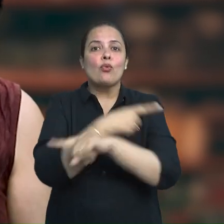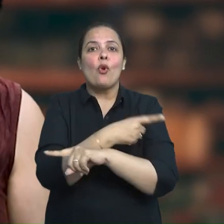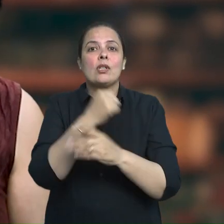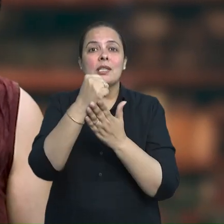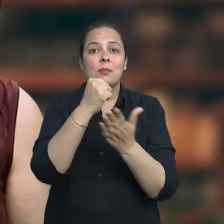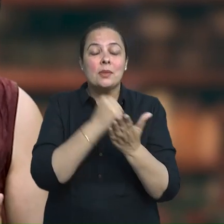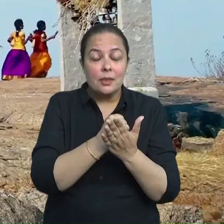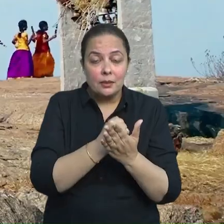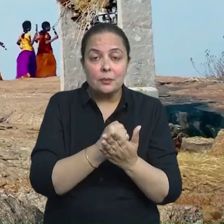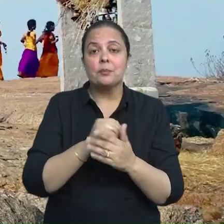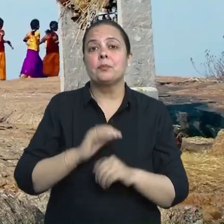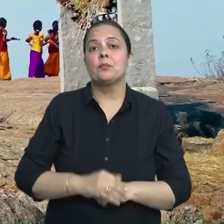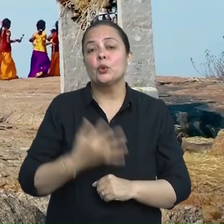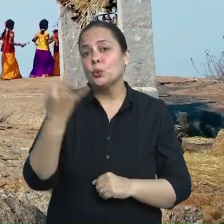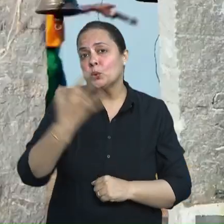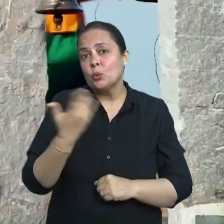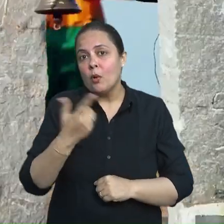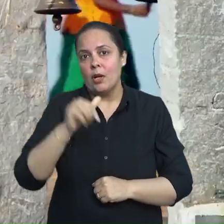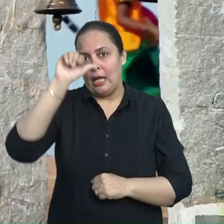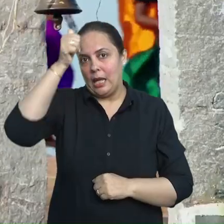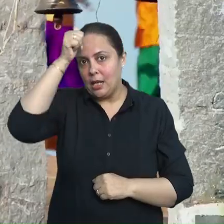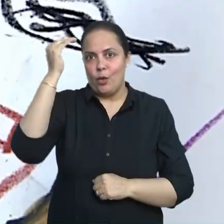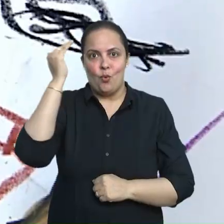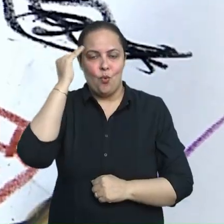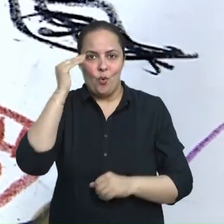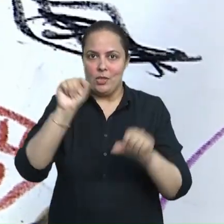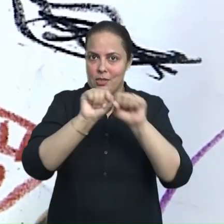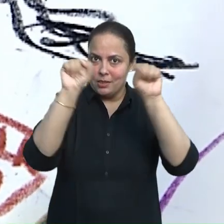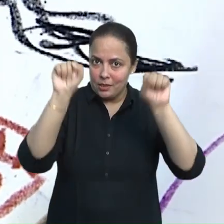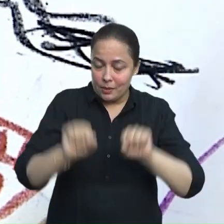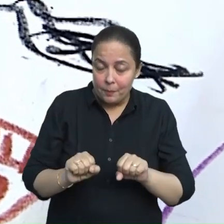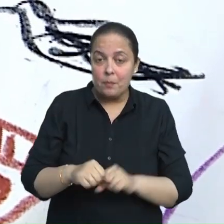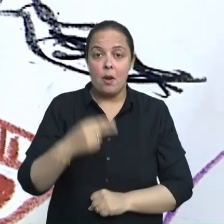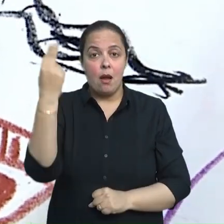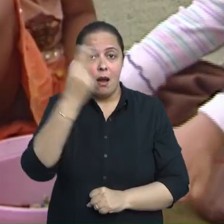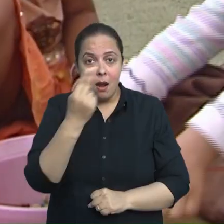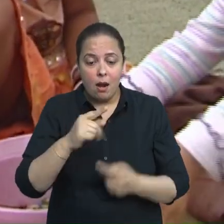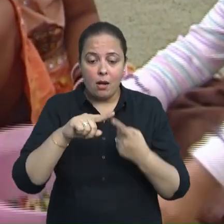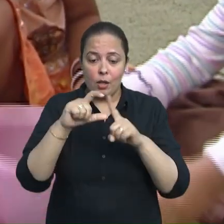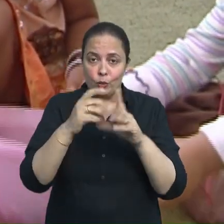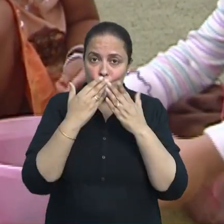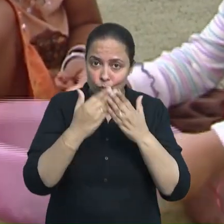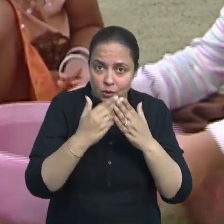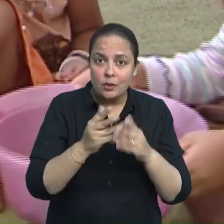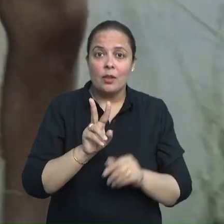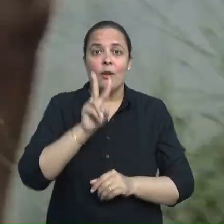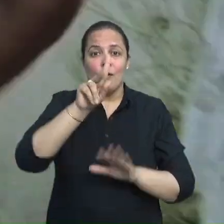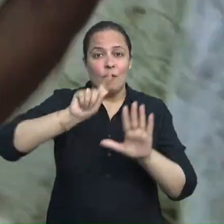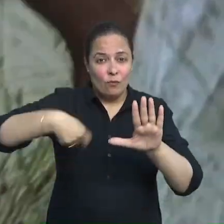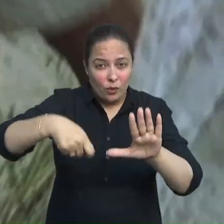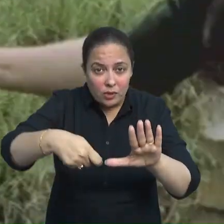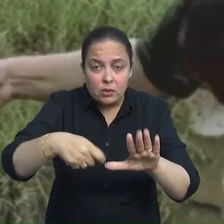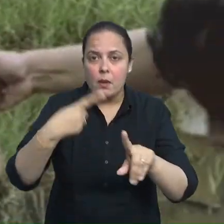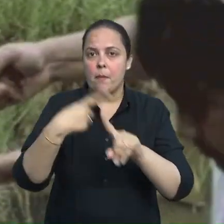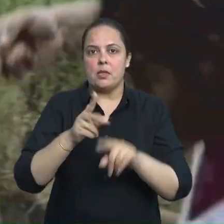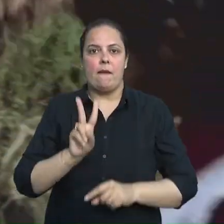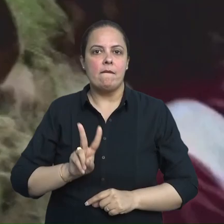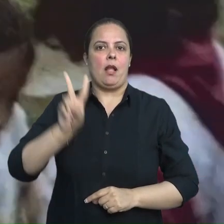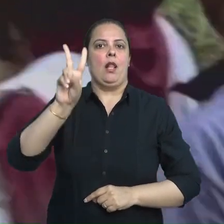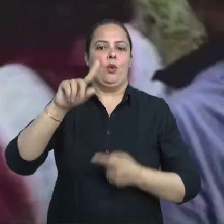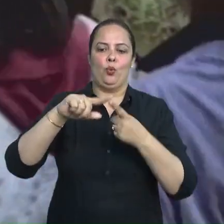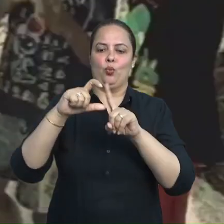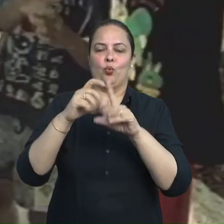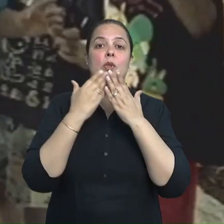areas such as Indian knowledge system, art education, vocational education and value education.